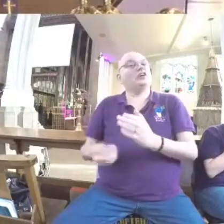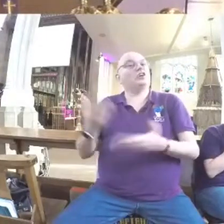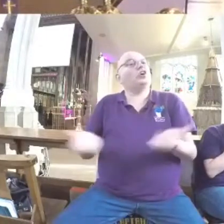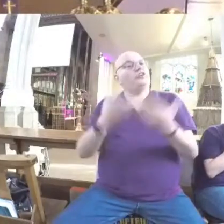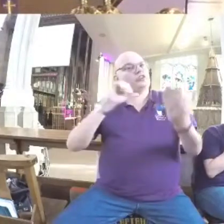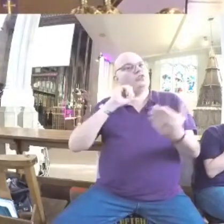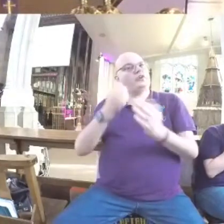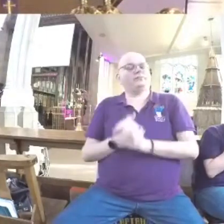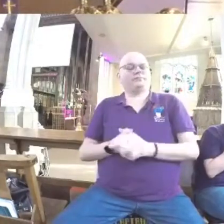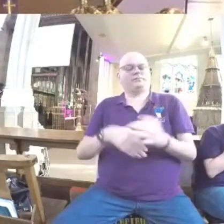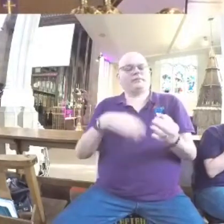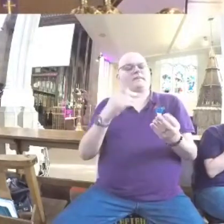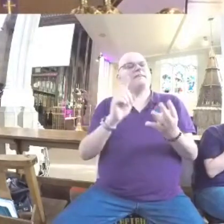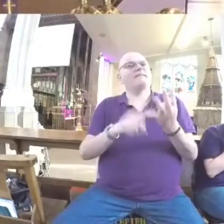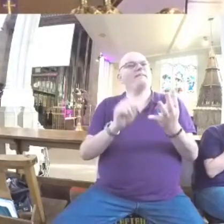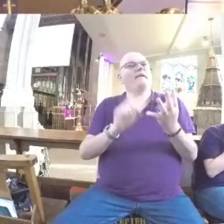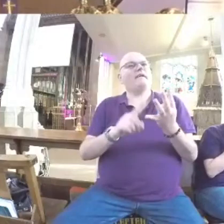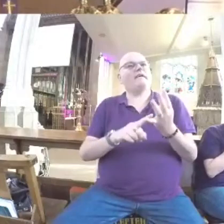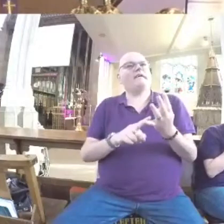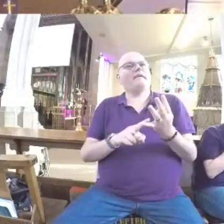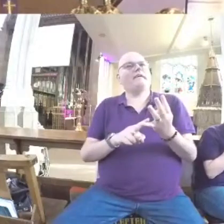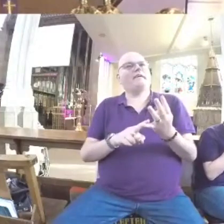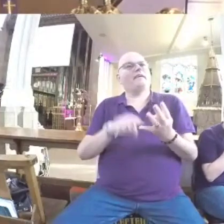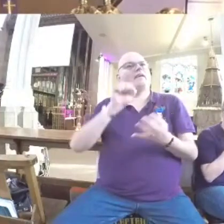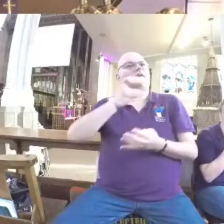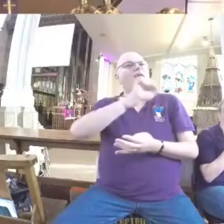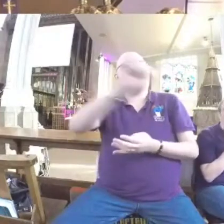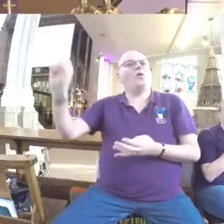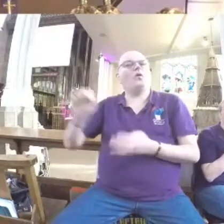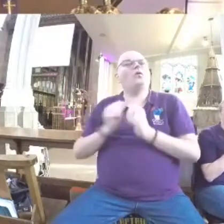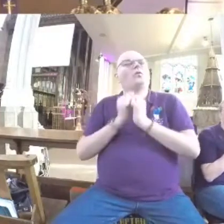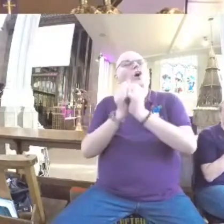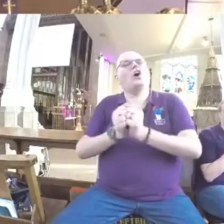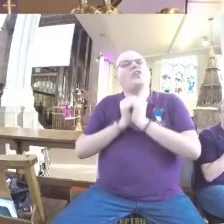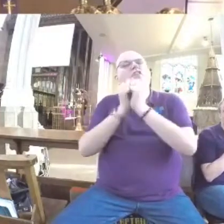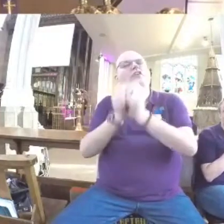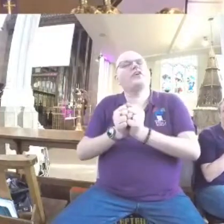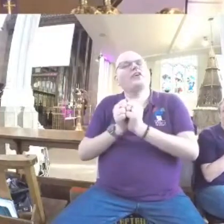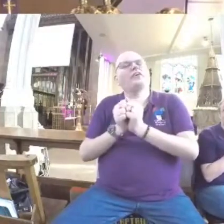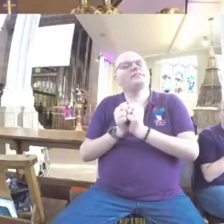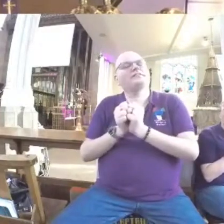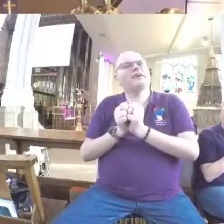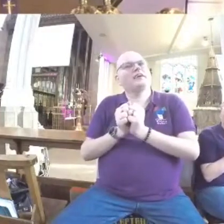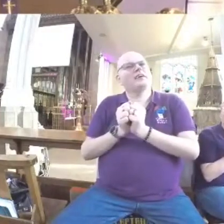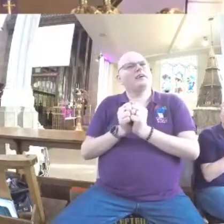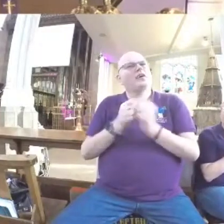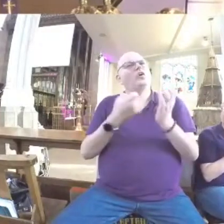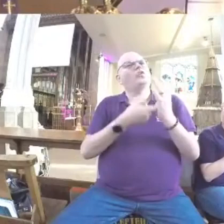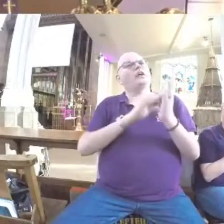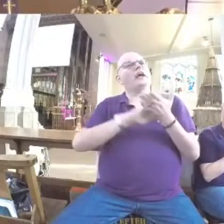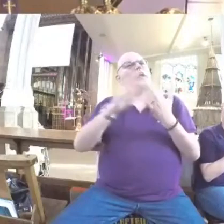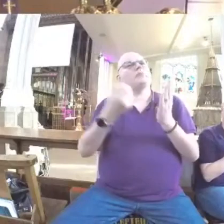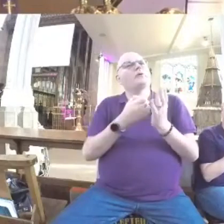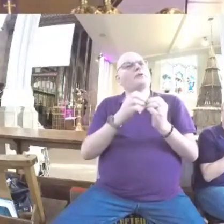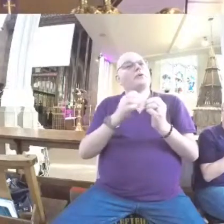Lesson number four, and this is quite a powerful one, I think. Know your worth. As a prostitute, Rahab would have been an outsider in the